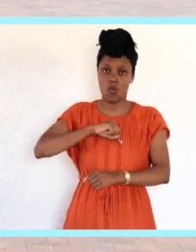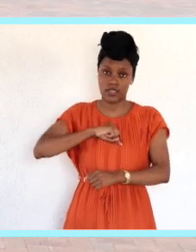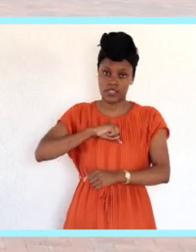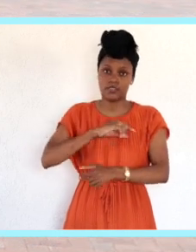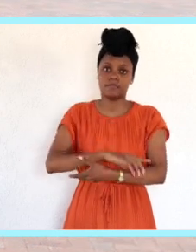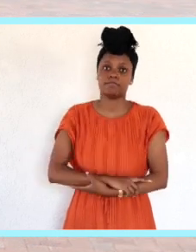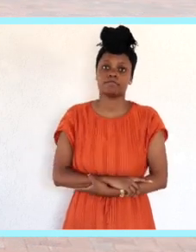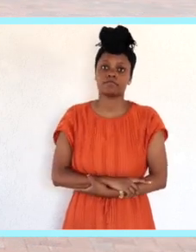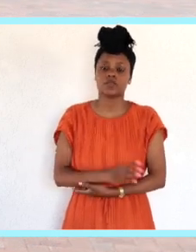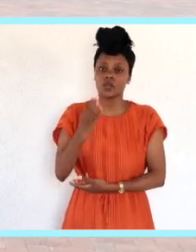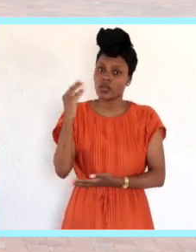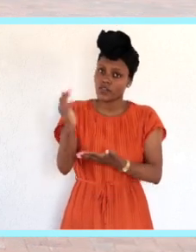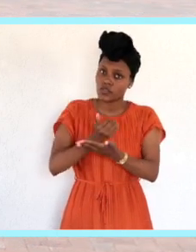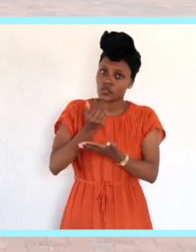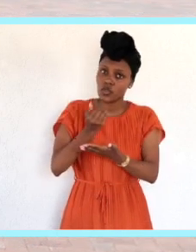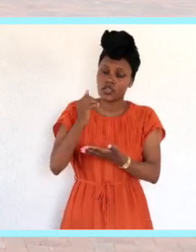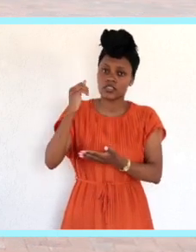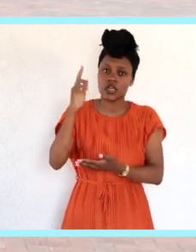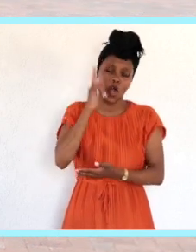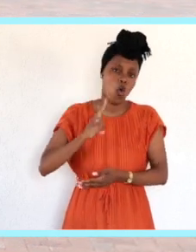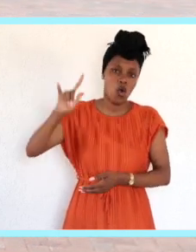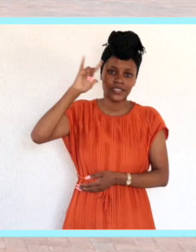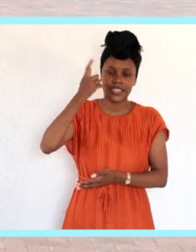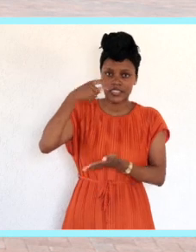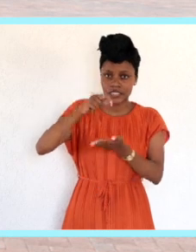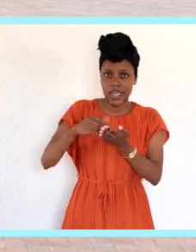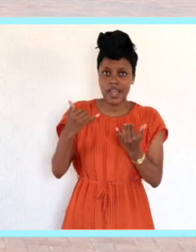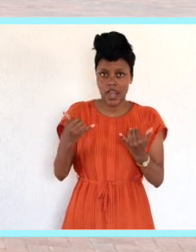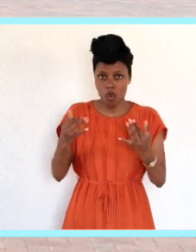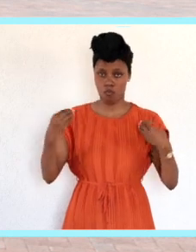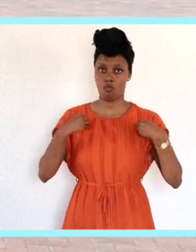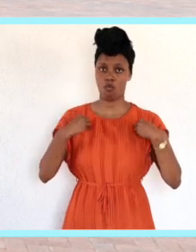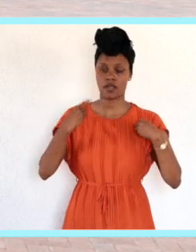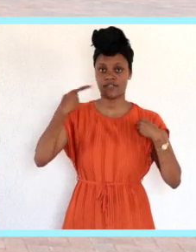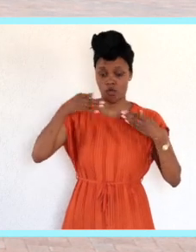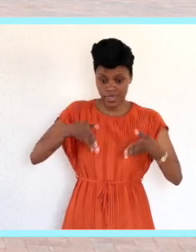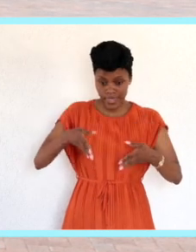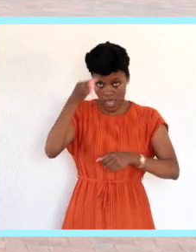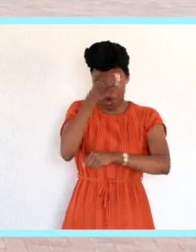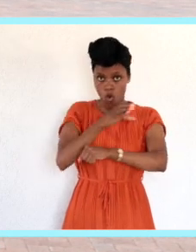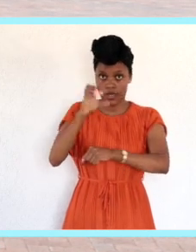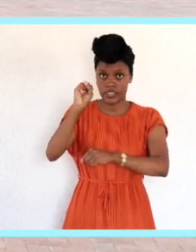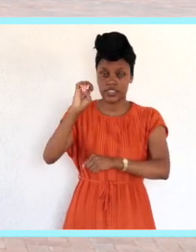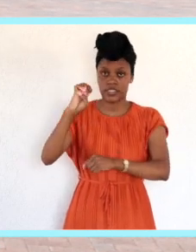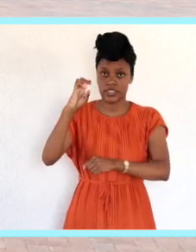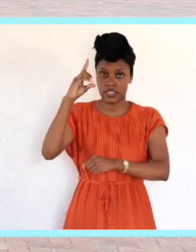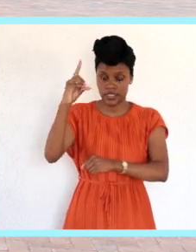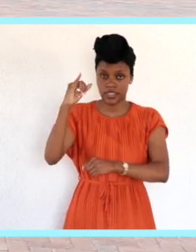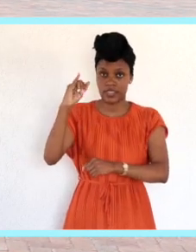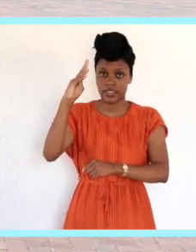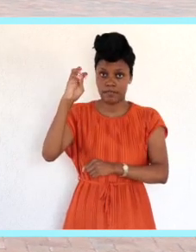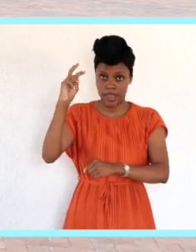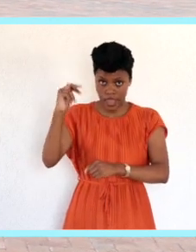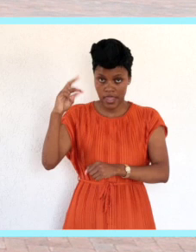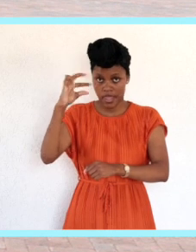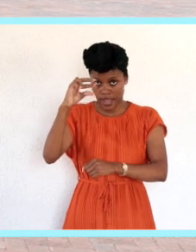have also procured the Lord Signature. So the Lord Signature Hotel, it is now a property of Sidibe Intibate College. It will